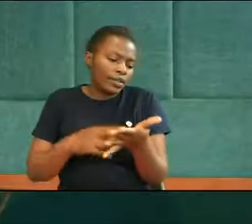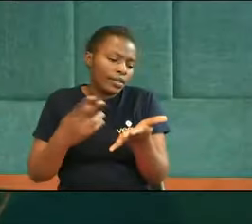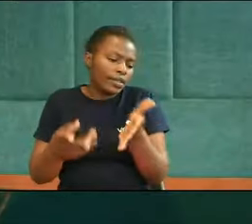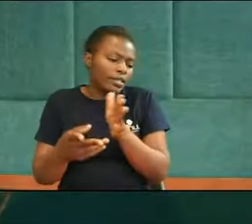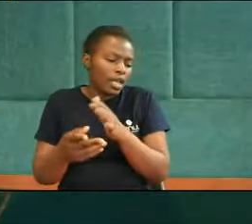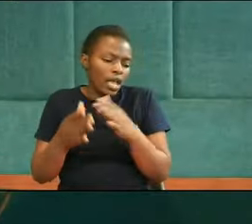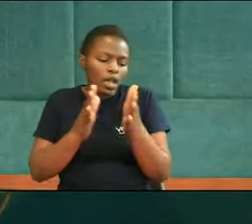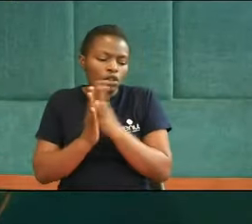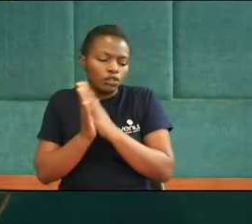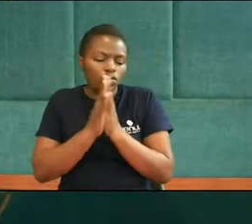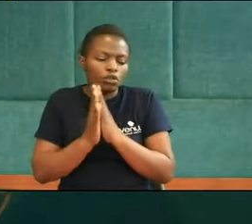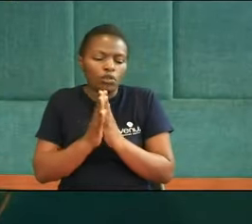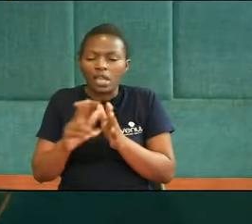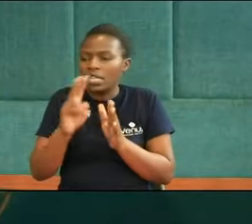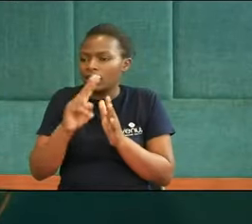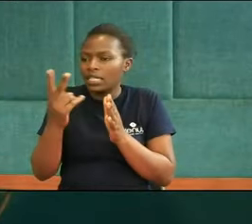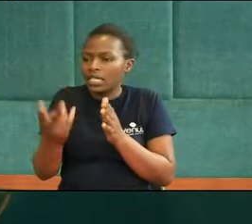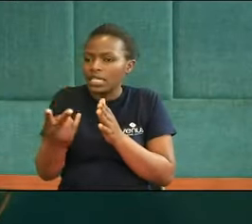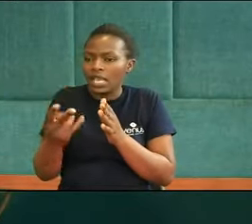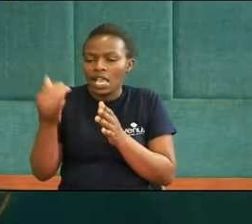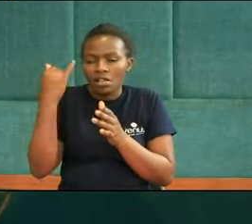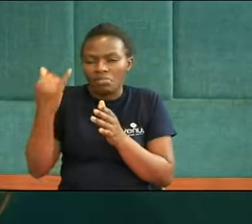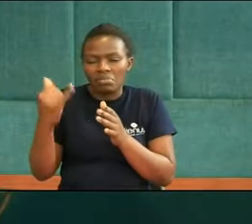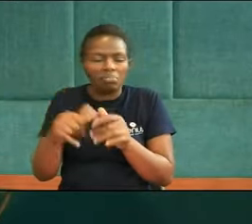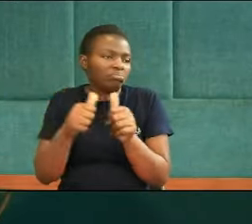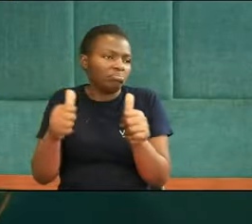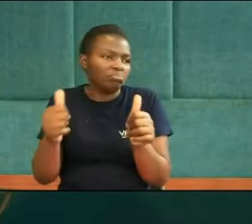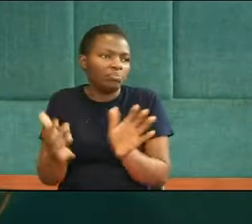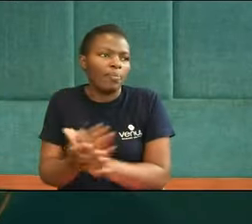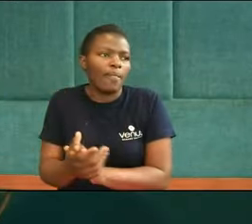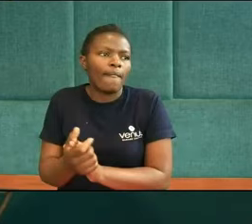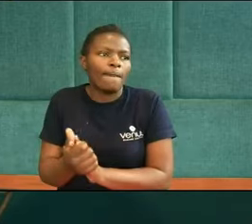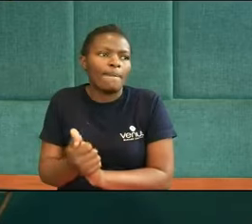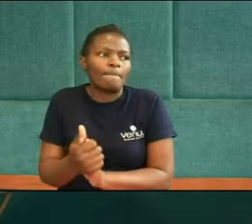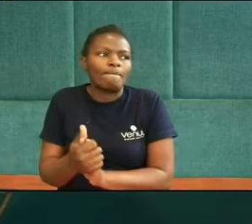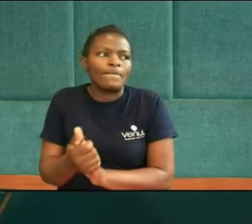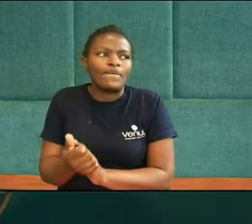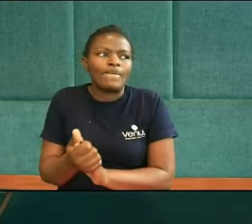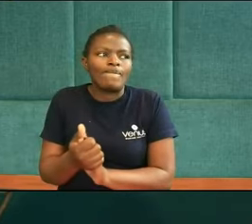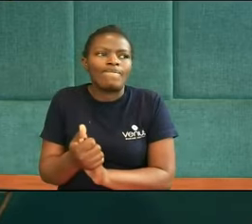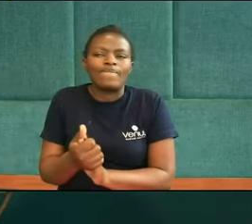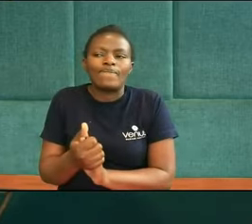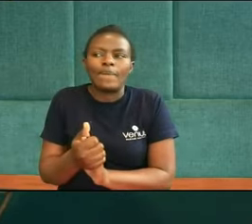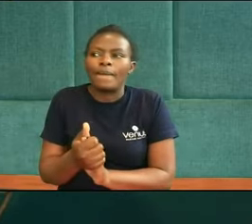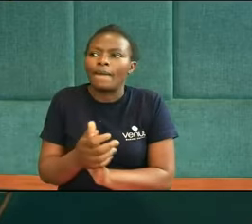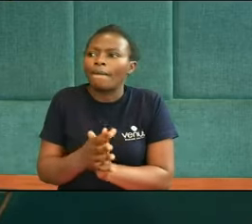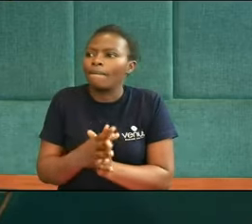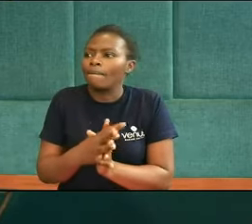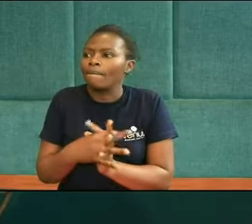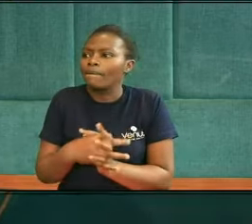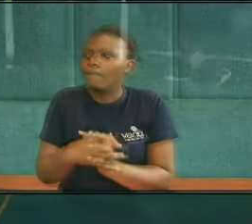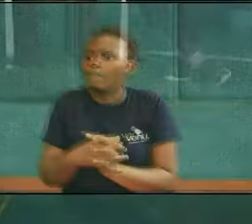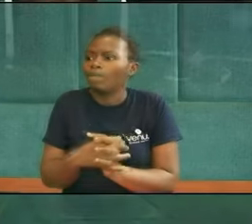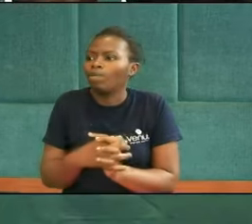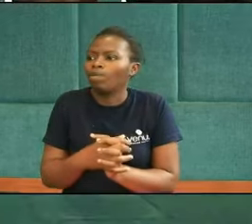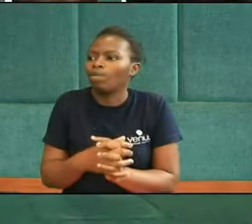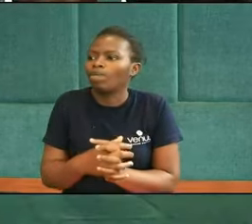dream in color Peter Levis, maybe you can tell us about the story That is there in the lesson